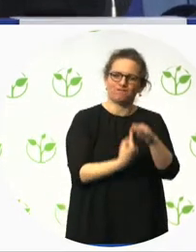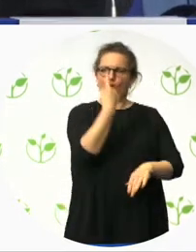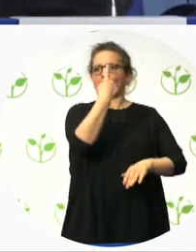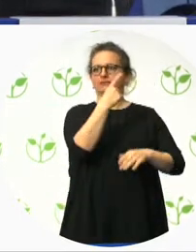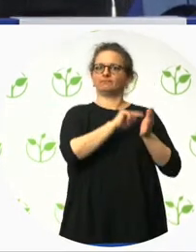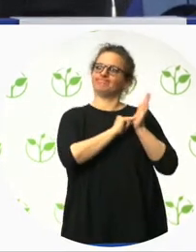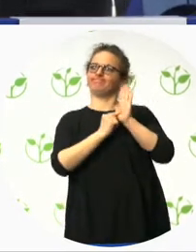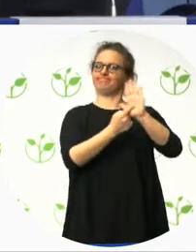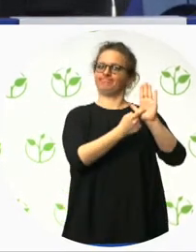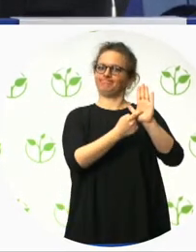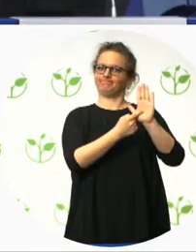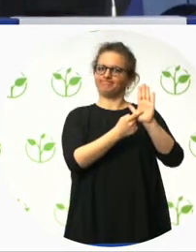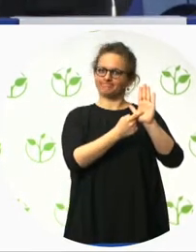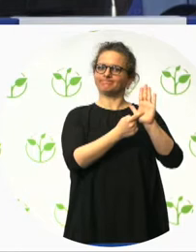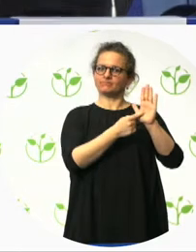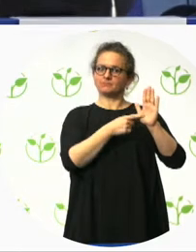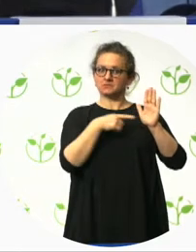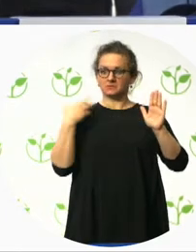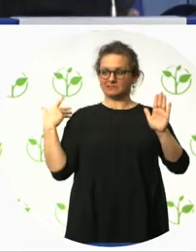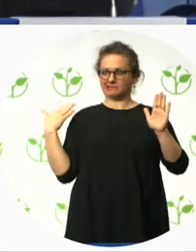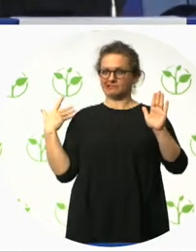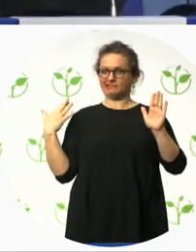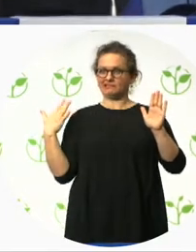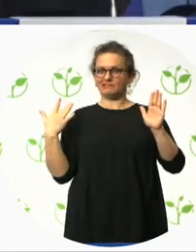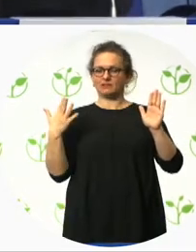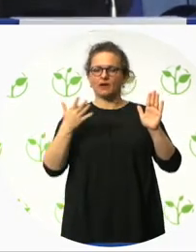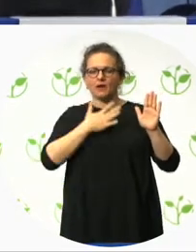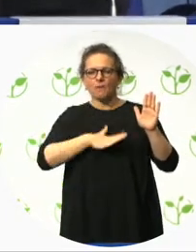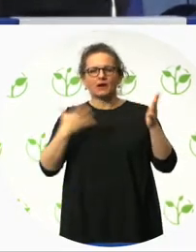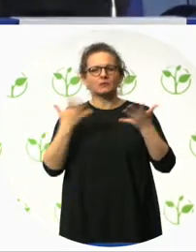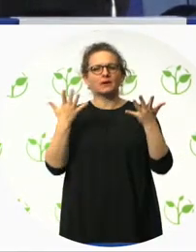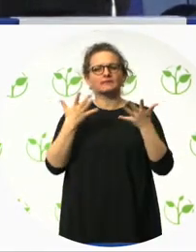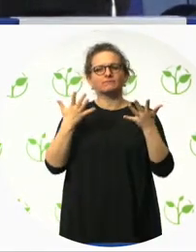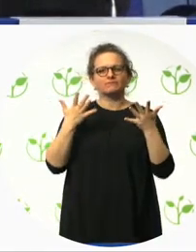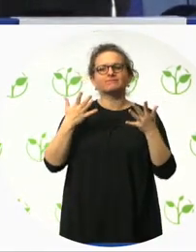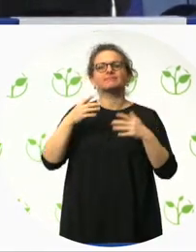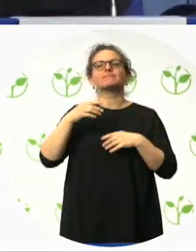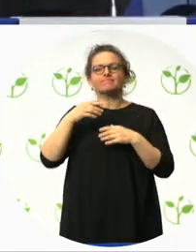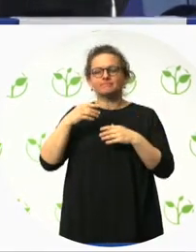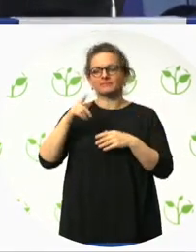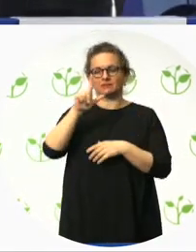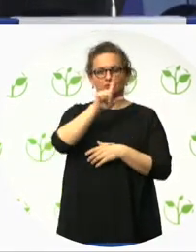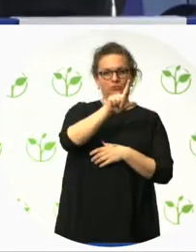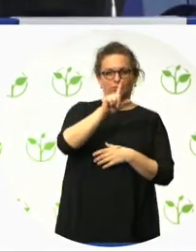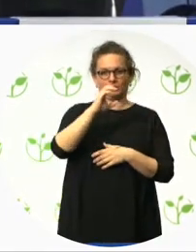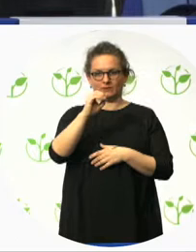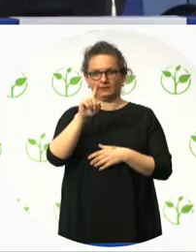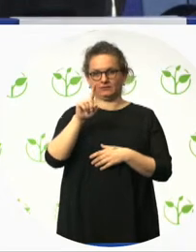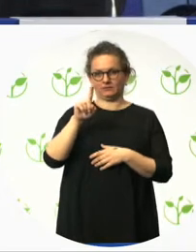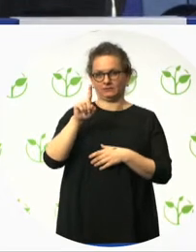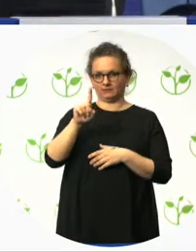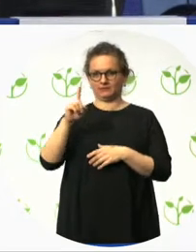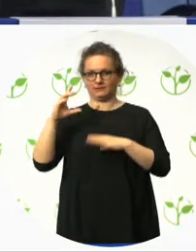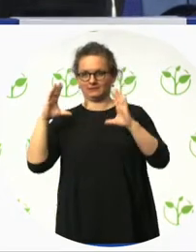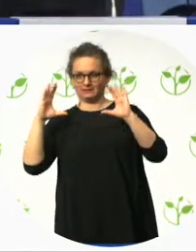Our shop is from 2010 in Elche, but this is a very new project. So, the experience